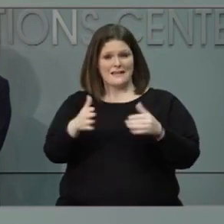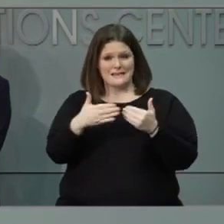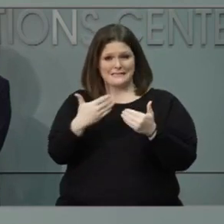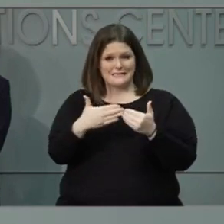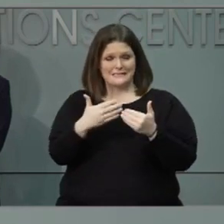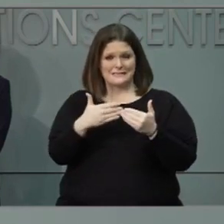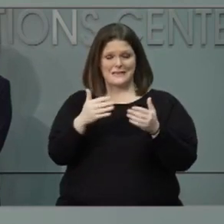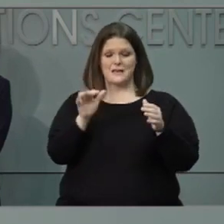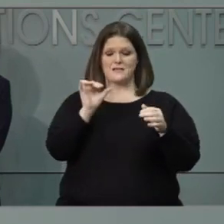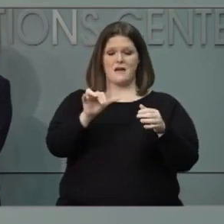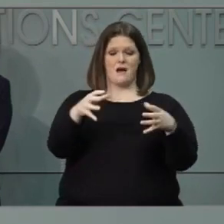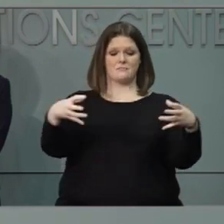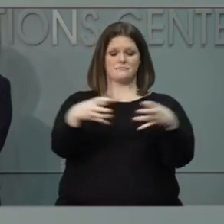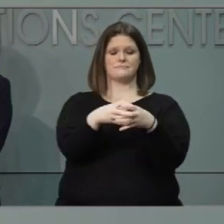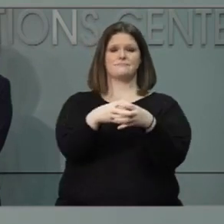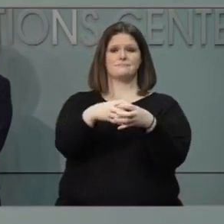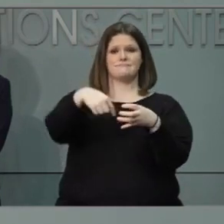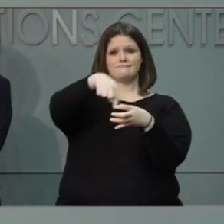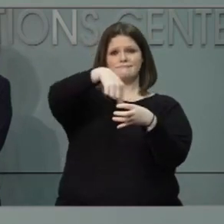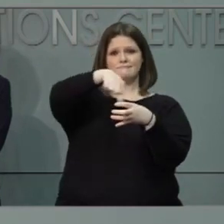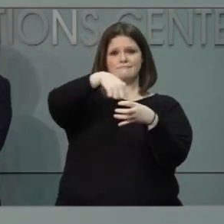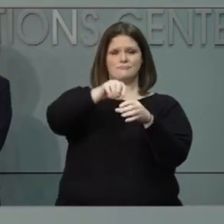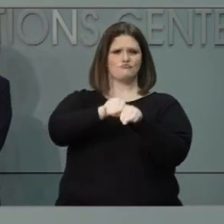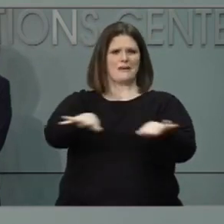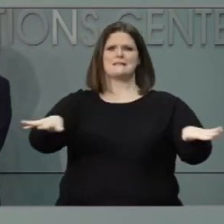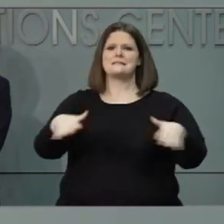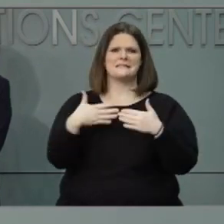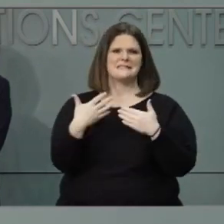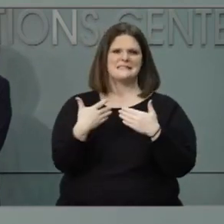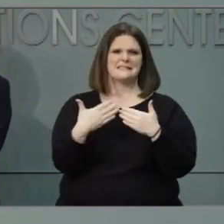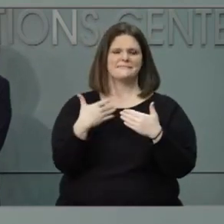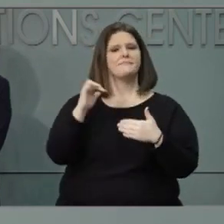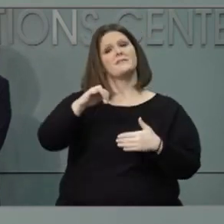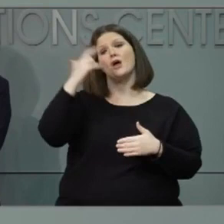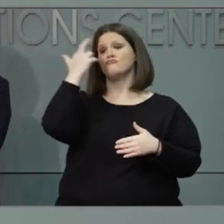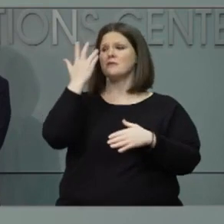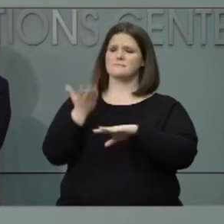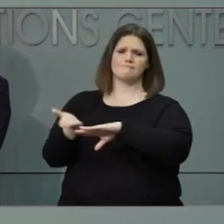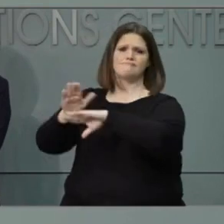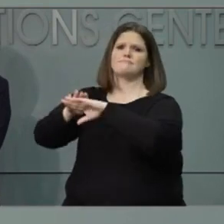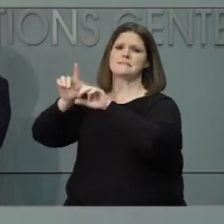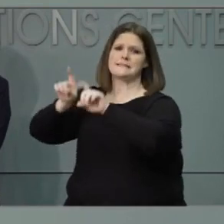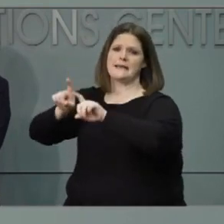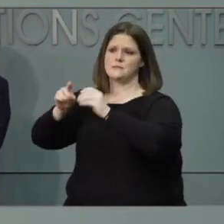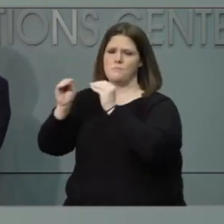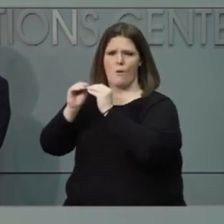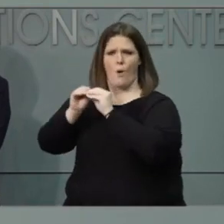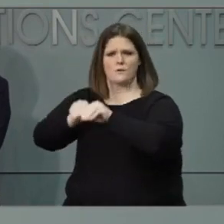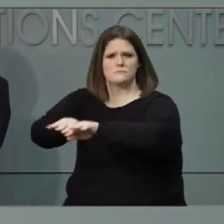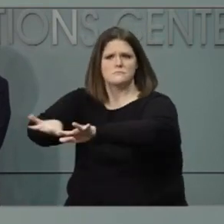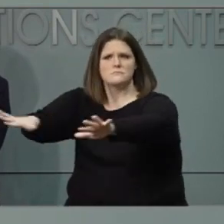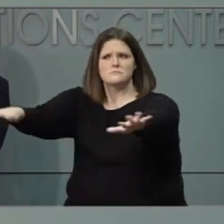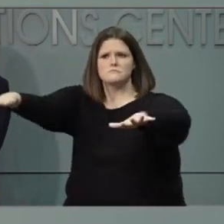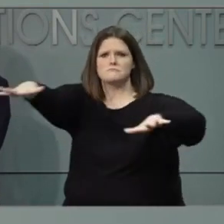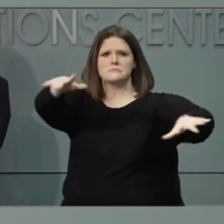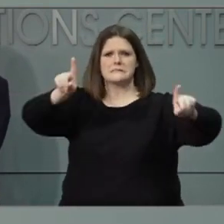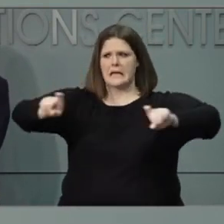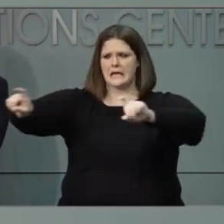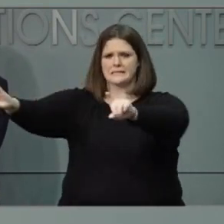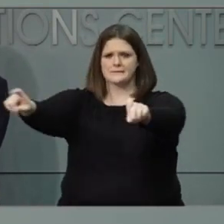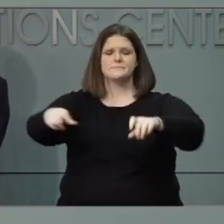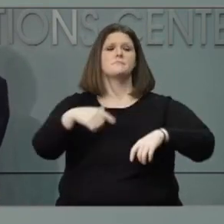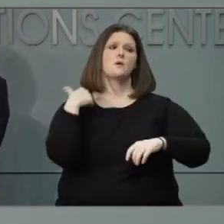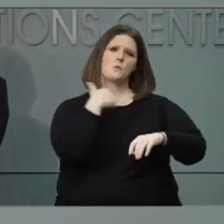we've ratcheted up testing, why we have provided additional help to our nursing homes. And it's absolutely